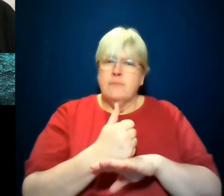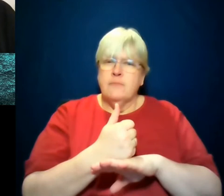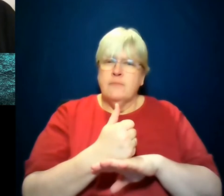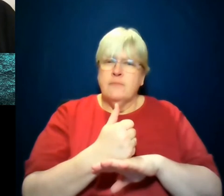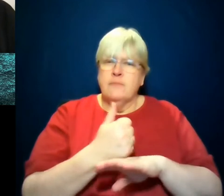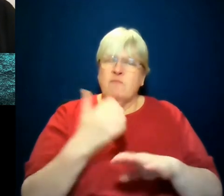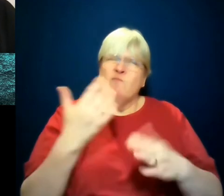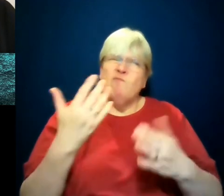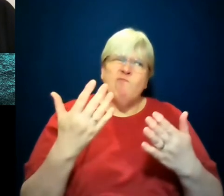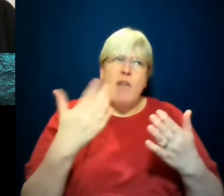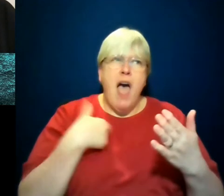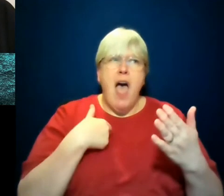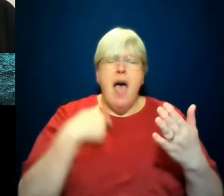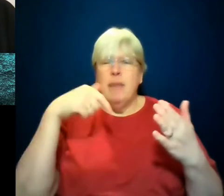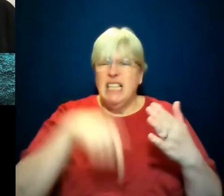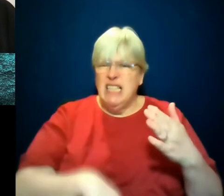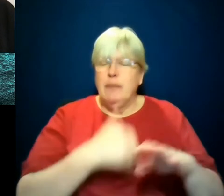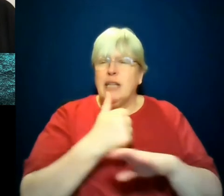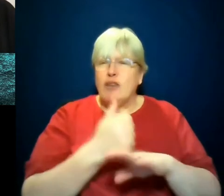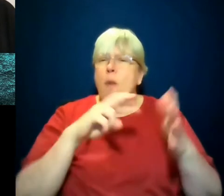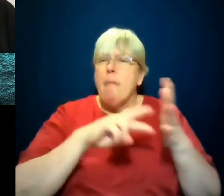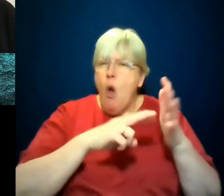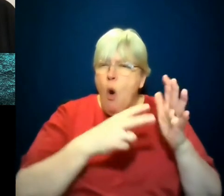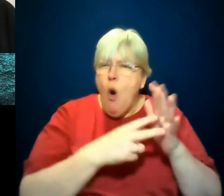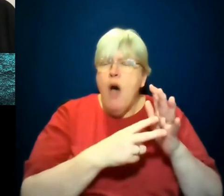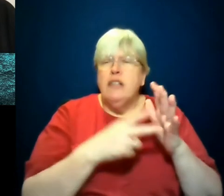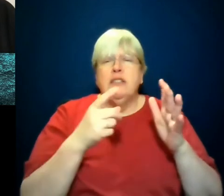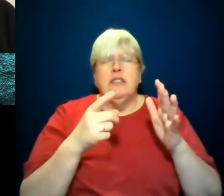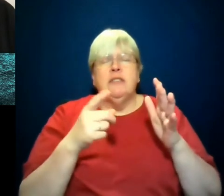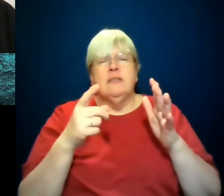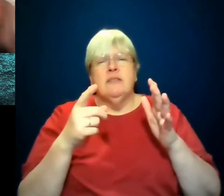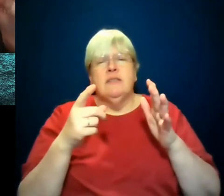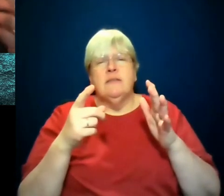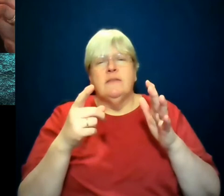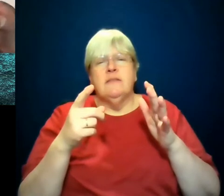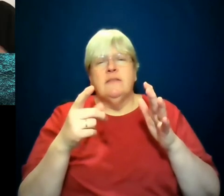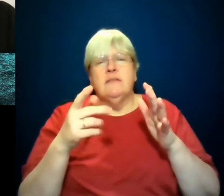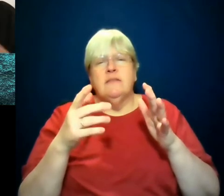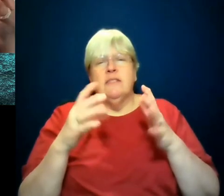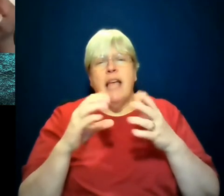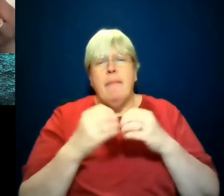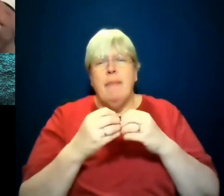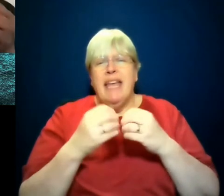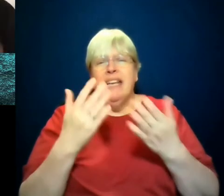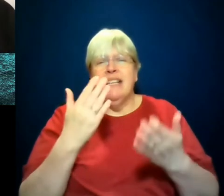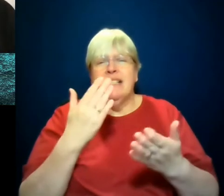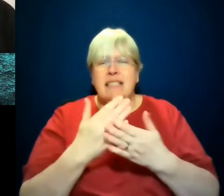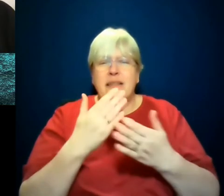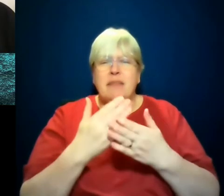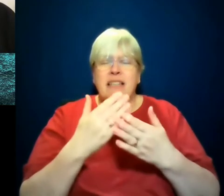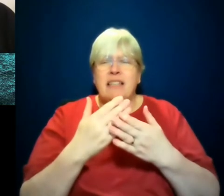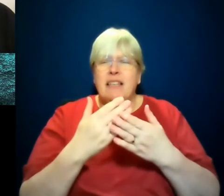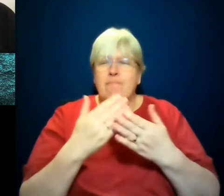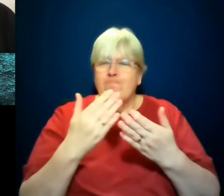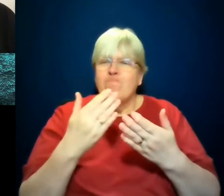deeply grounded in plot and, and just, it makes it understand, it makes it bite-sized and